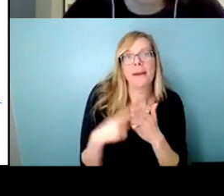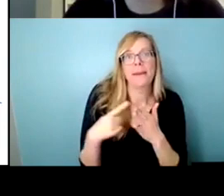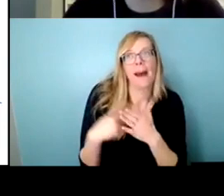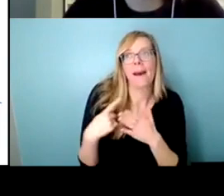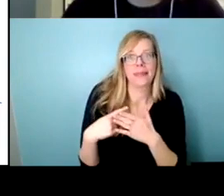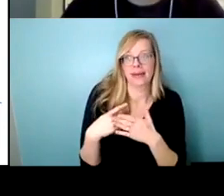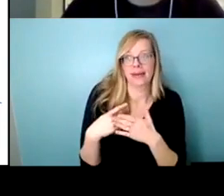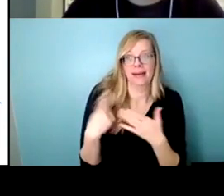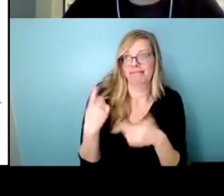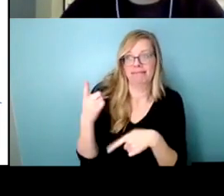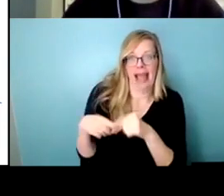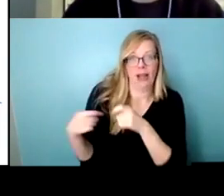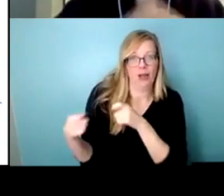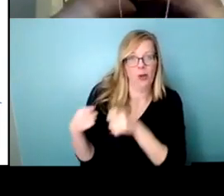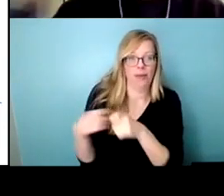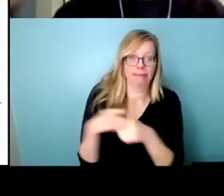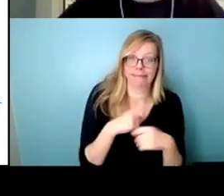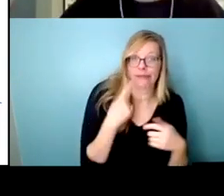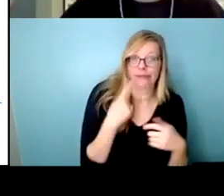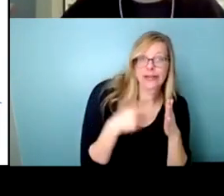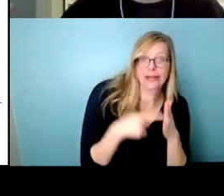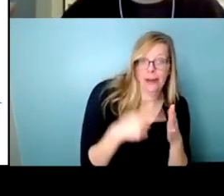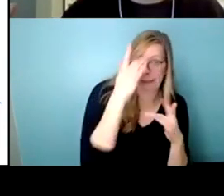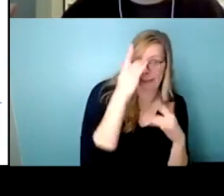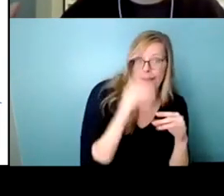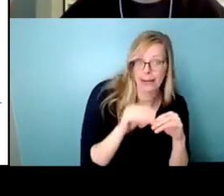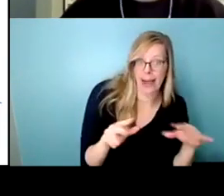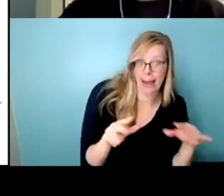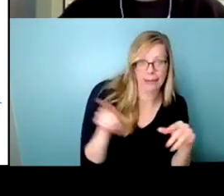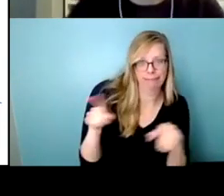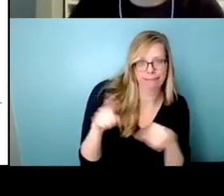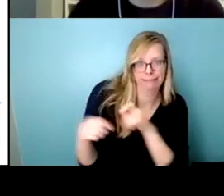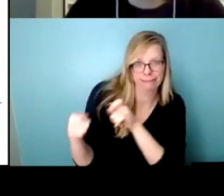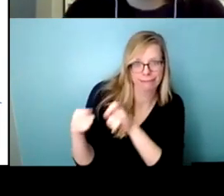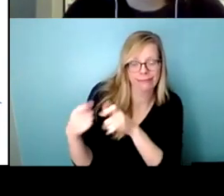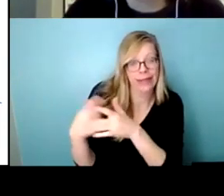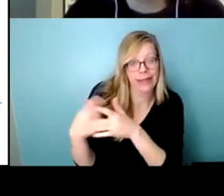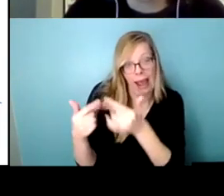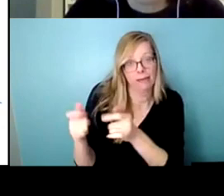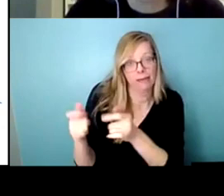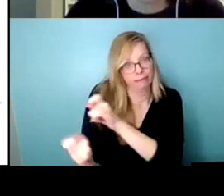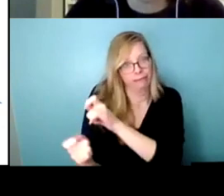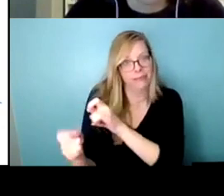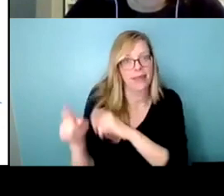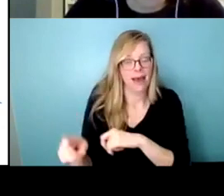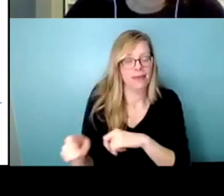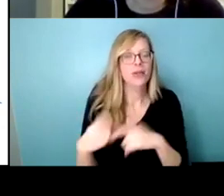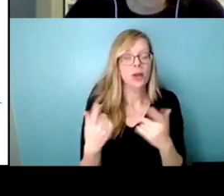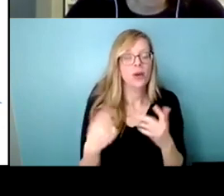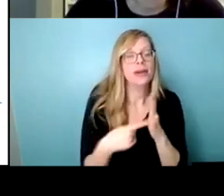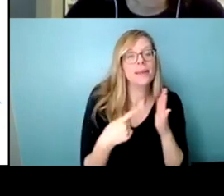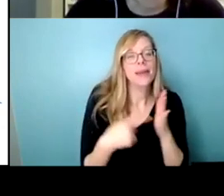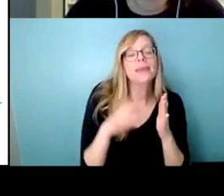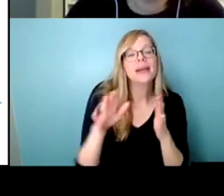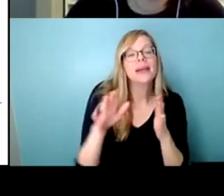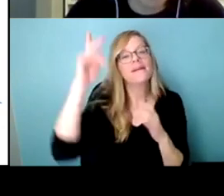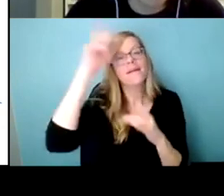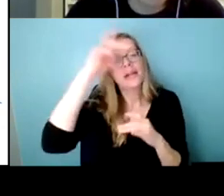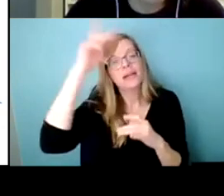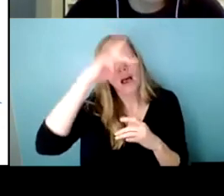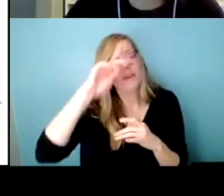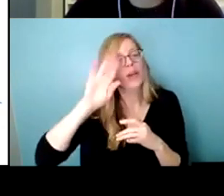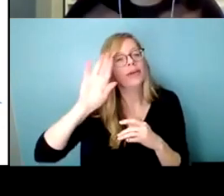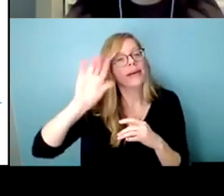pandemic so the agenda really is sort of the overarching philosophical um priorities of the government of the day